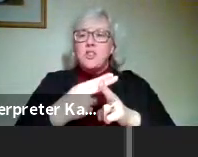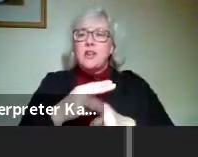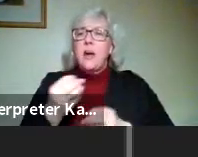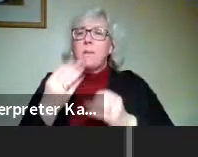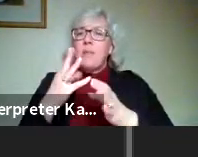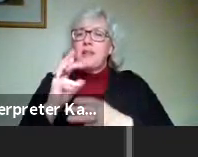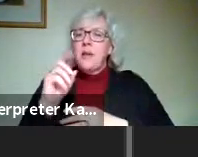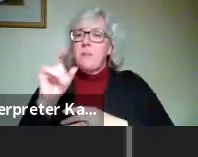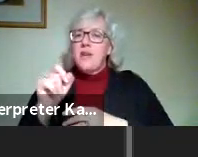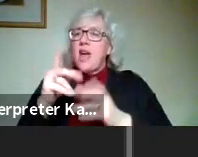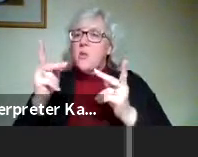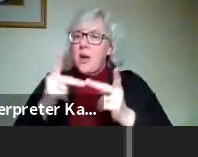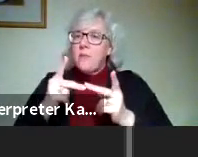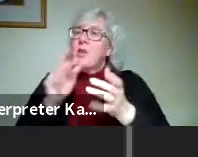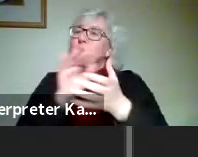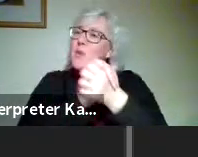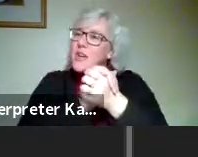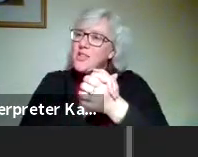Congratulations, Roman.